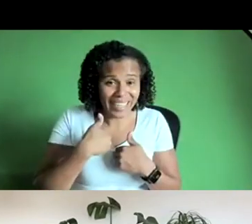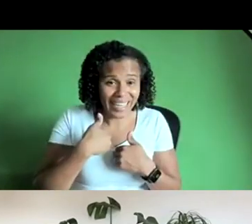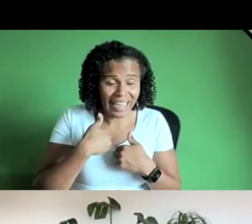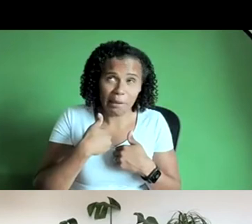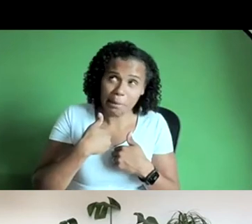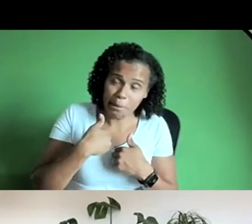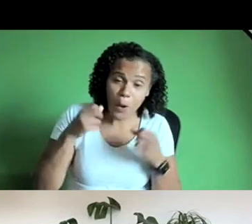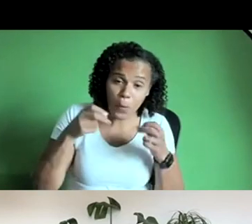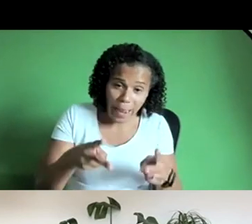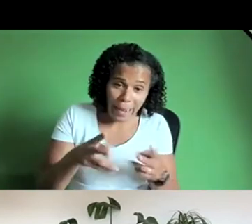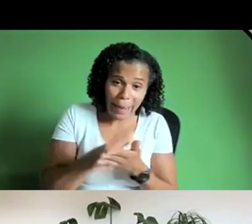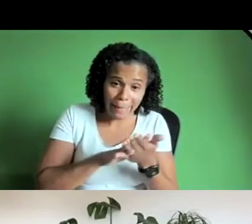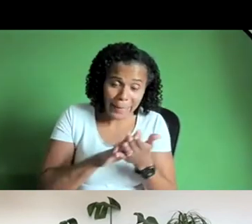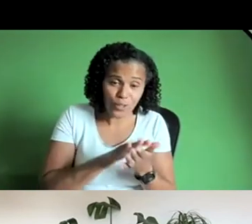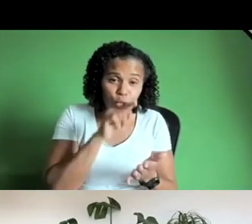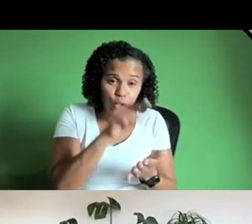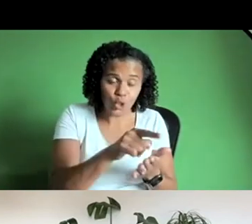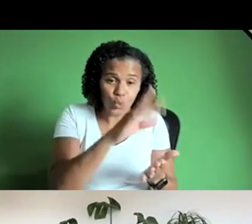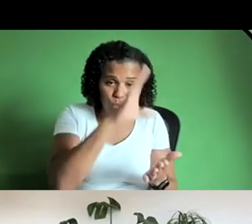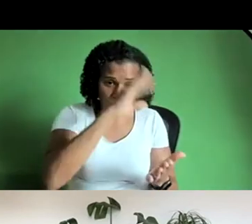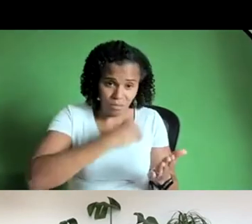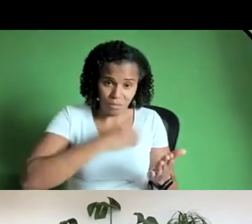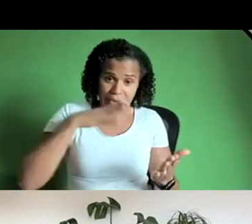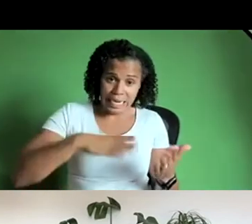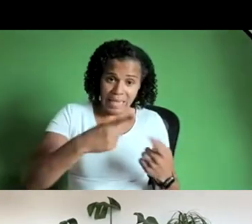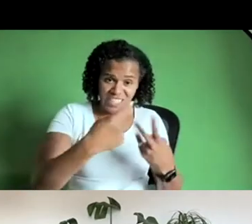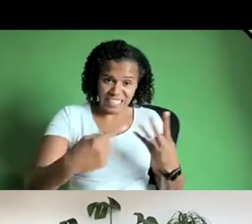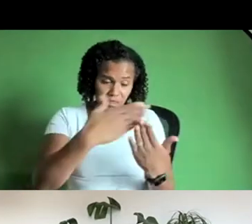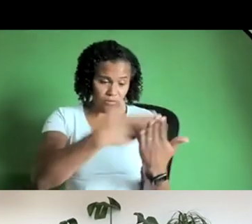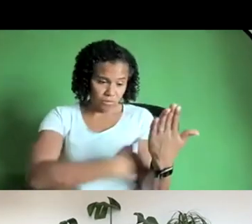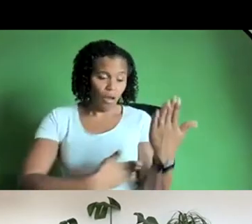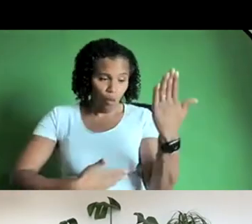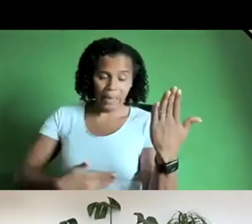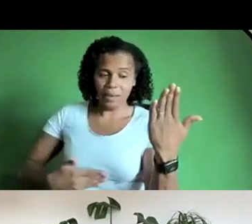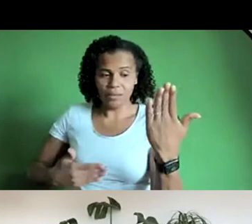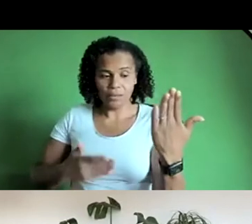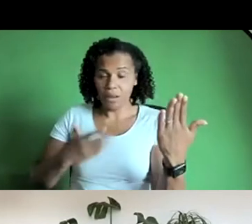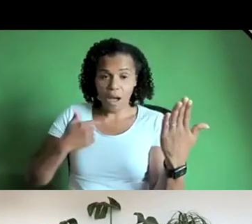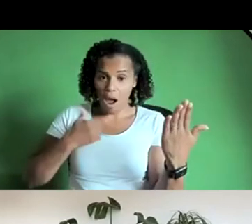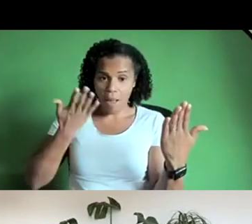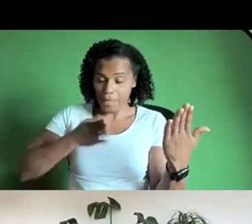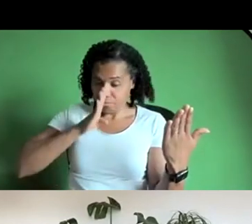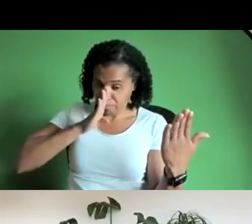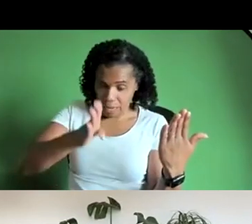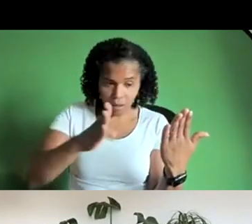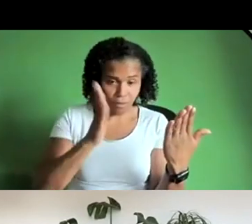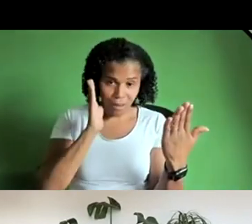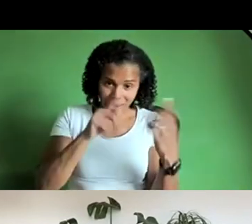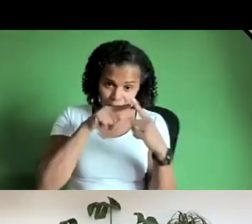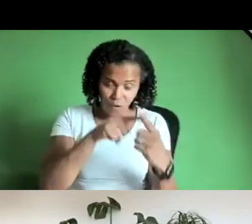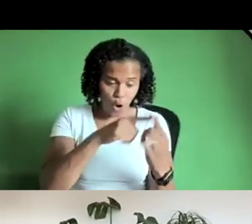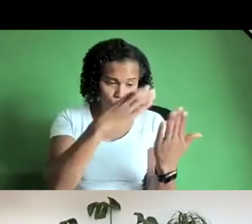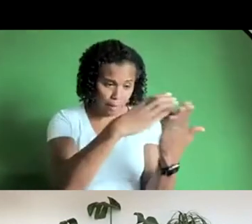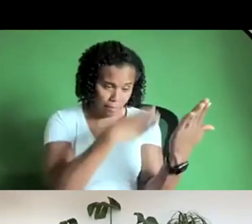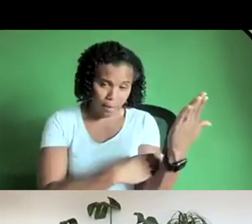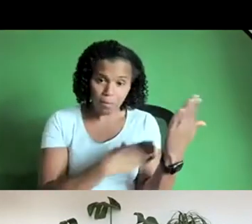and um i've written a little piece for each question um so forgive me for reading out from a